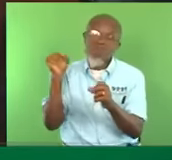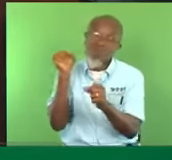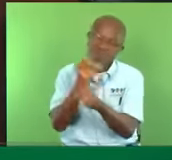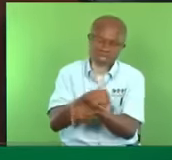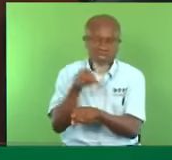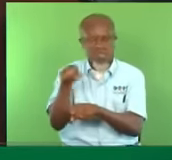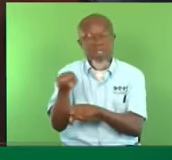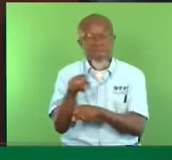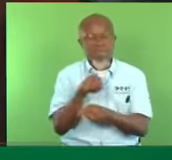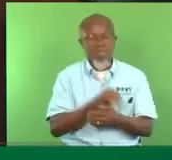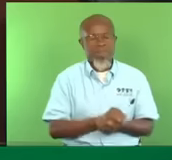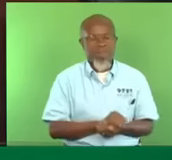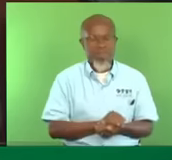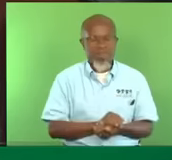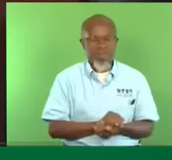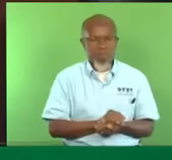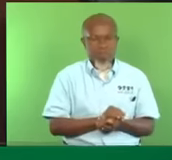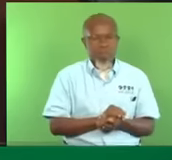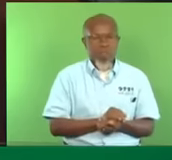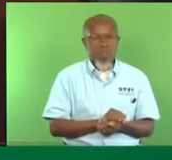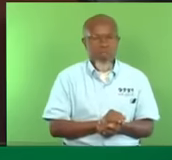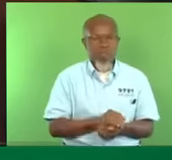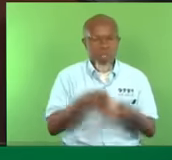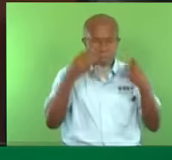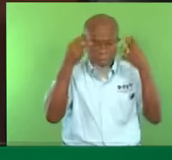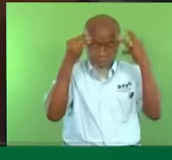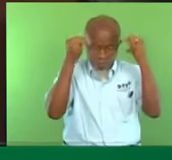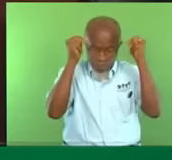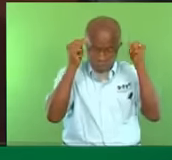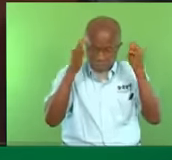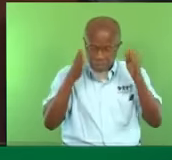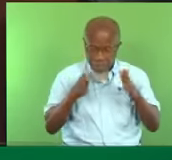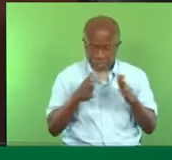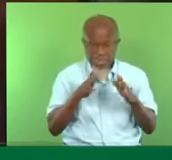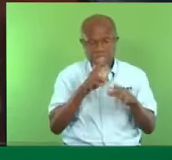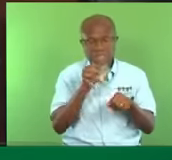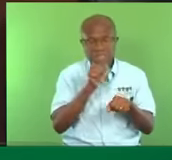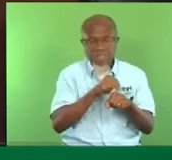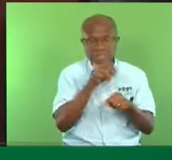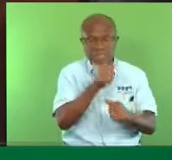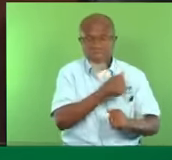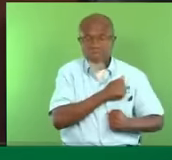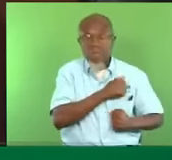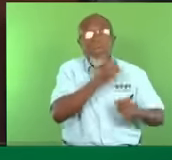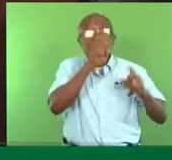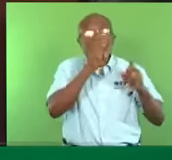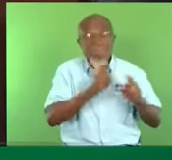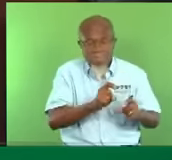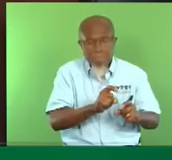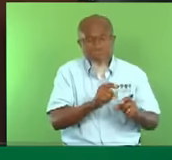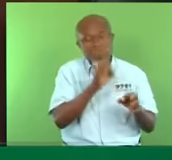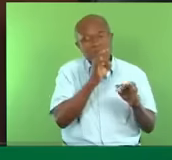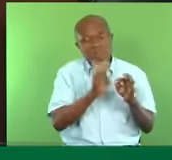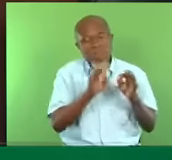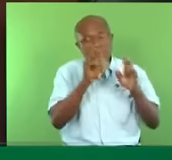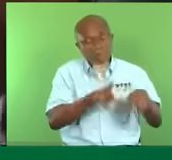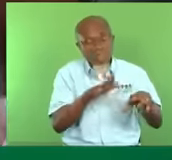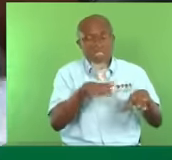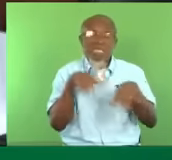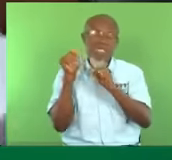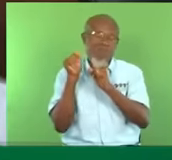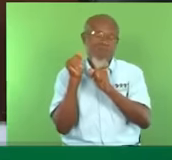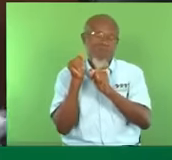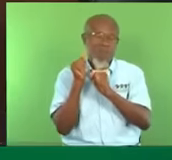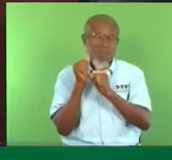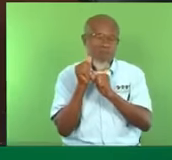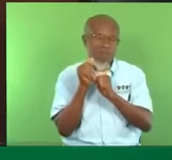Minister of National Security ought to go. He ought to go promptly. Mr. Speaker, he